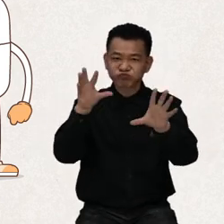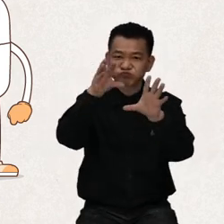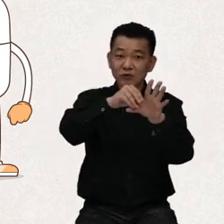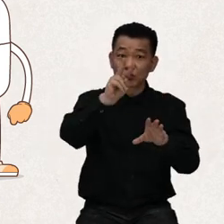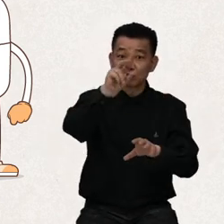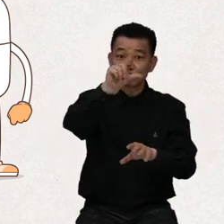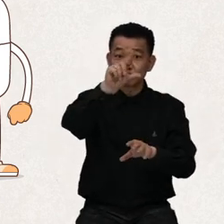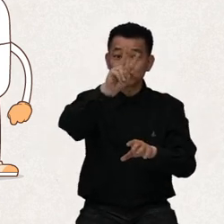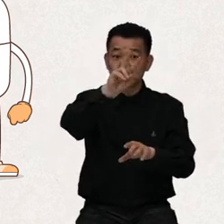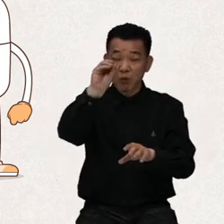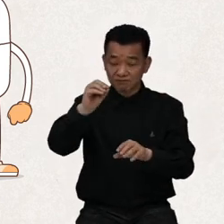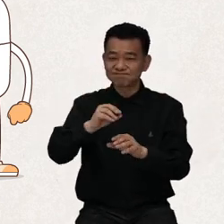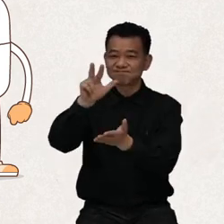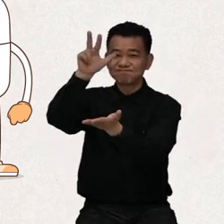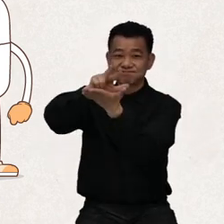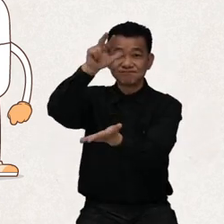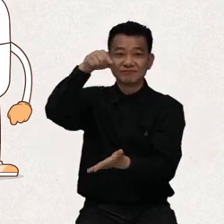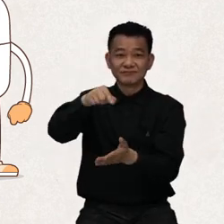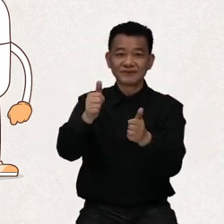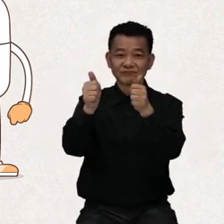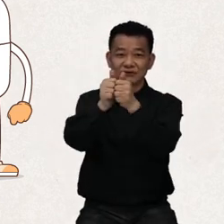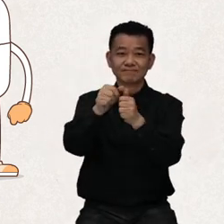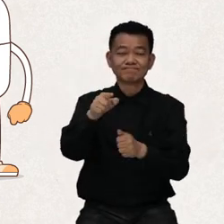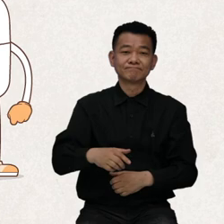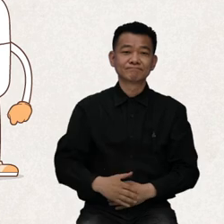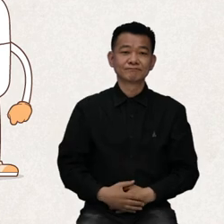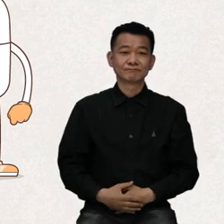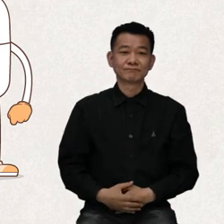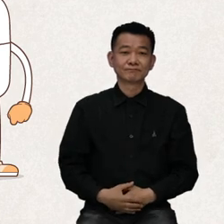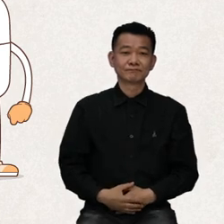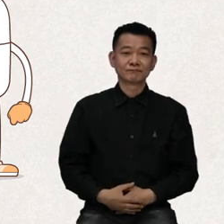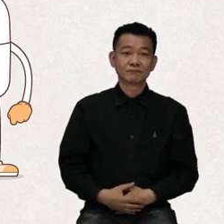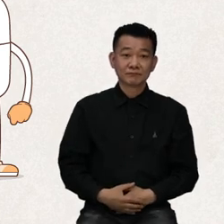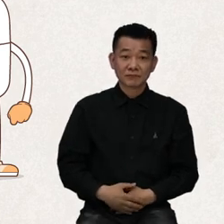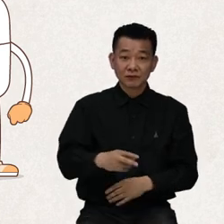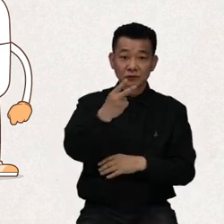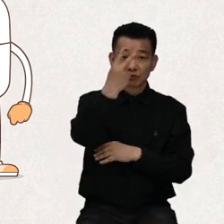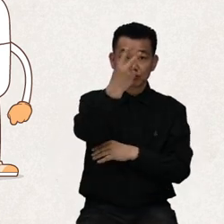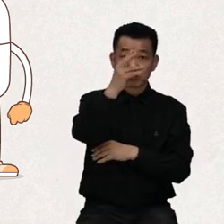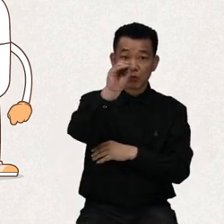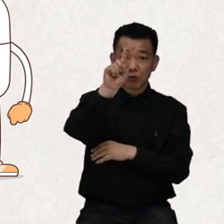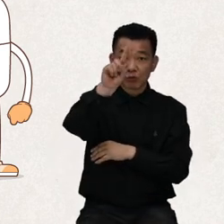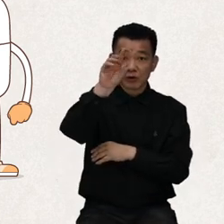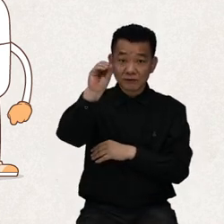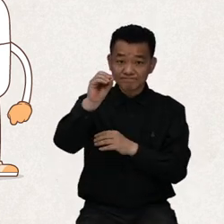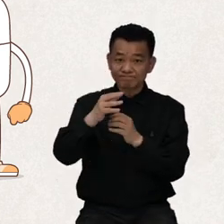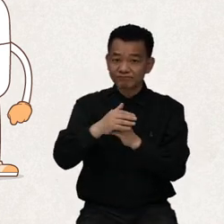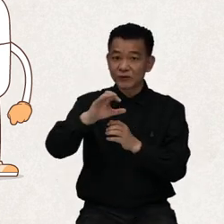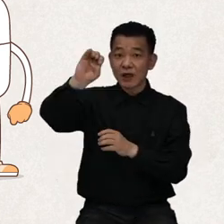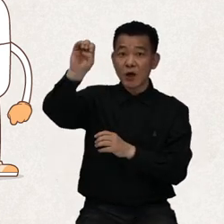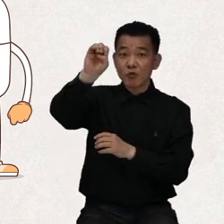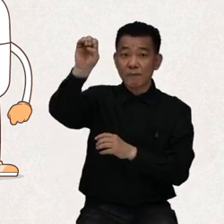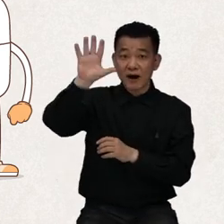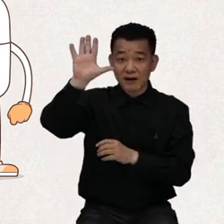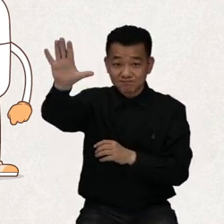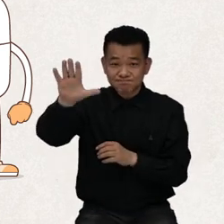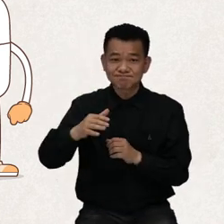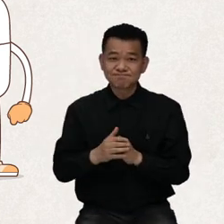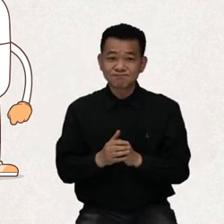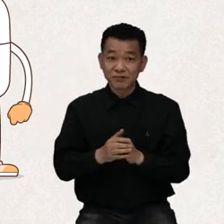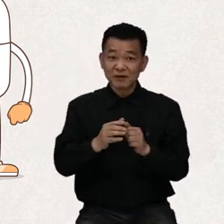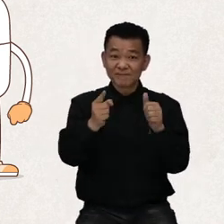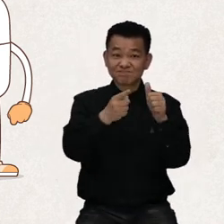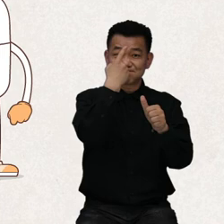20 countries, including Australia and Saudi Arabia. The EU ratified in 2010, and most